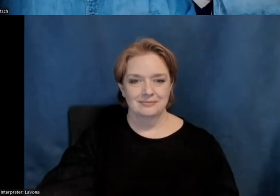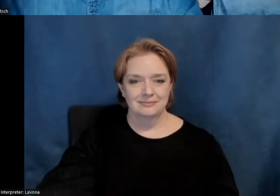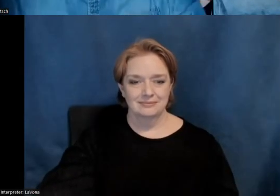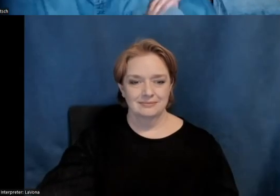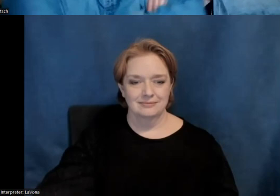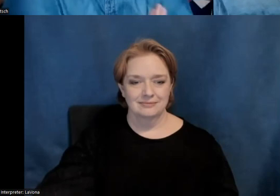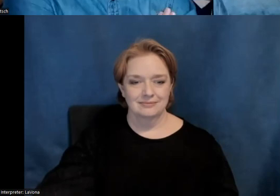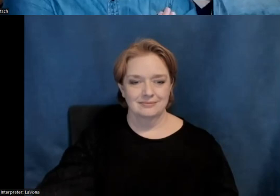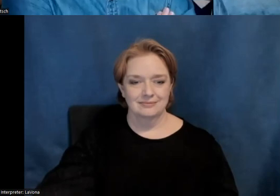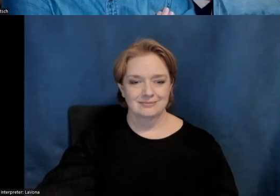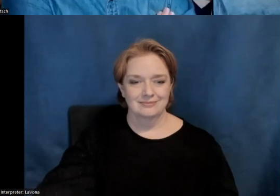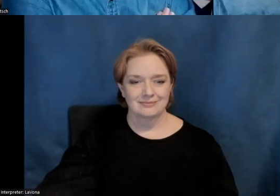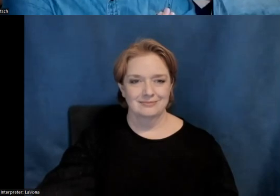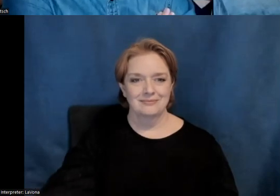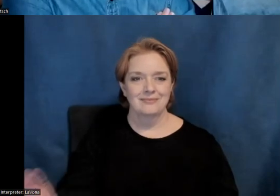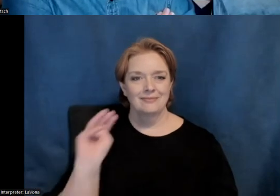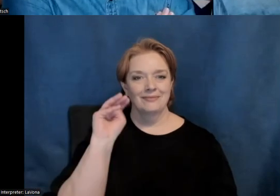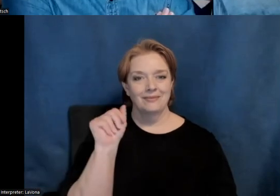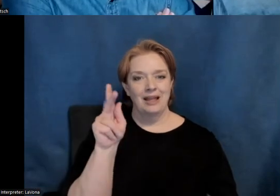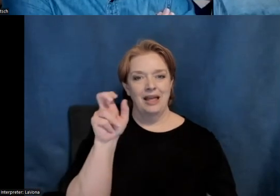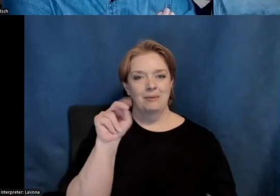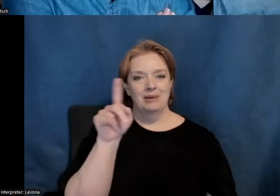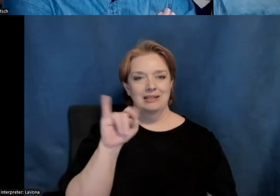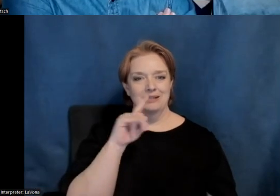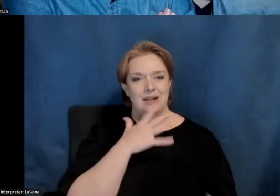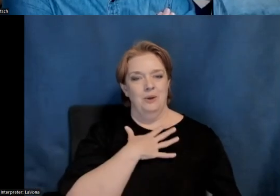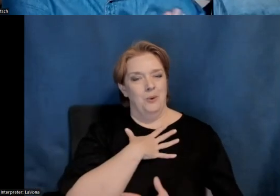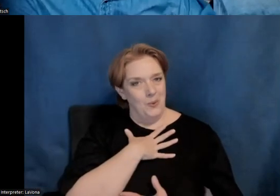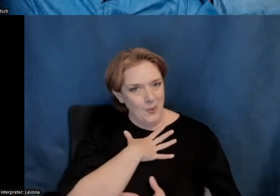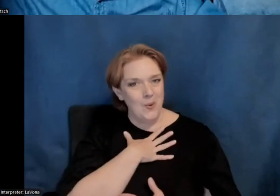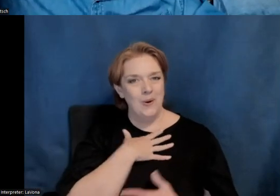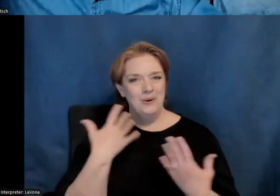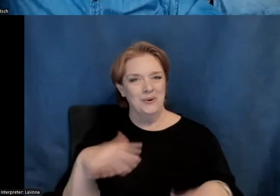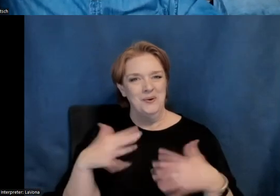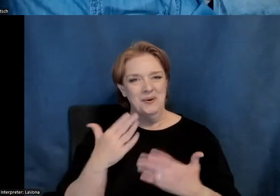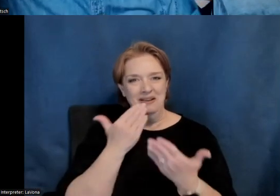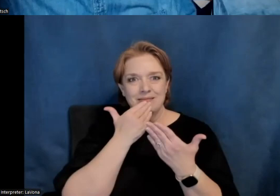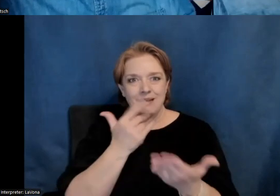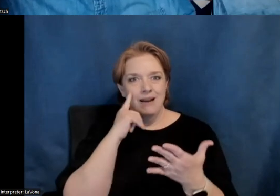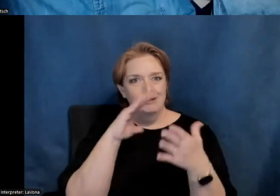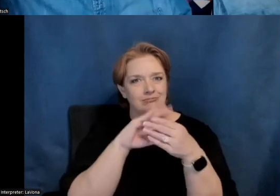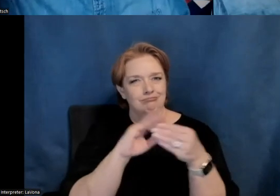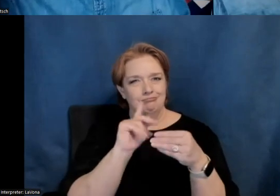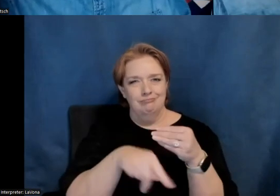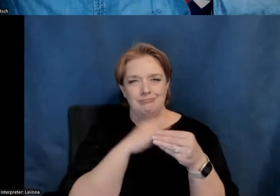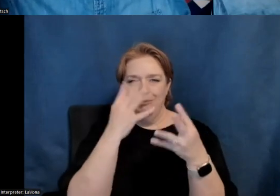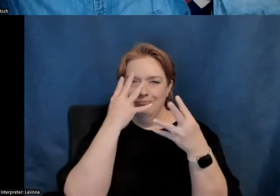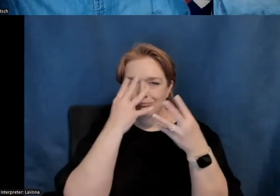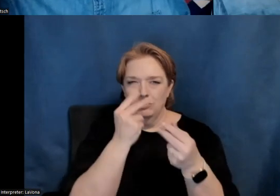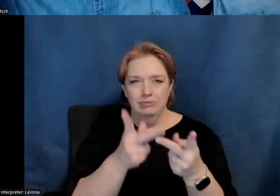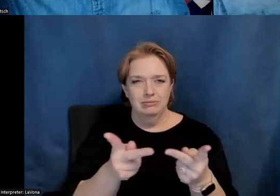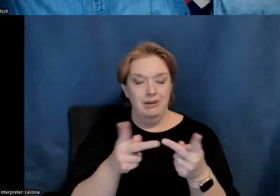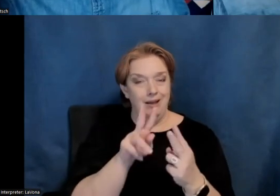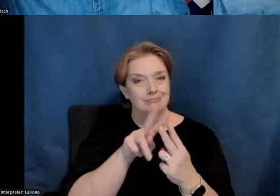Oh my gosh, Jim, thank you so much for sharing about this incredible site. This beautiful